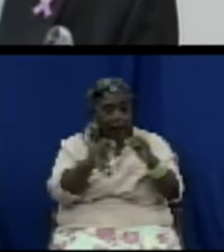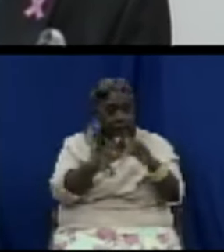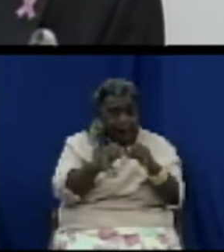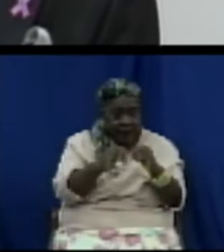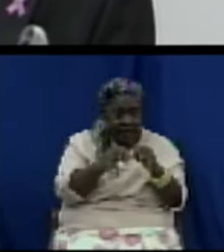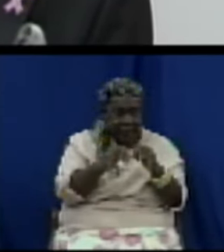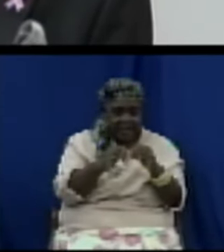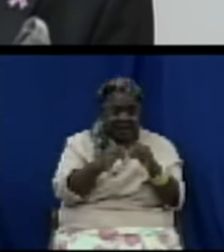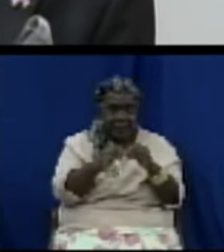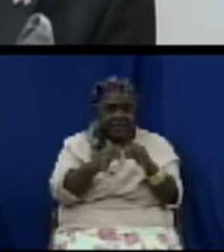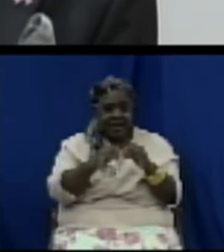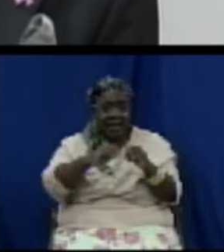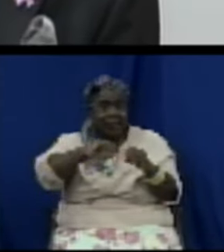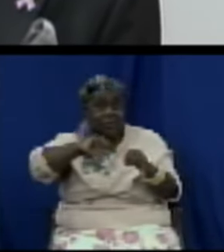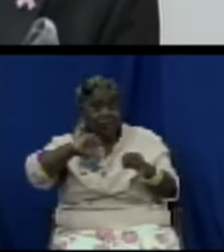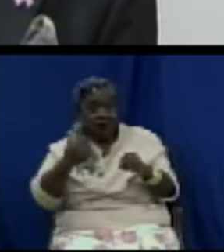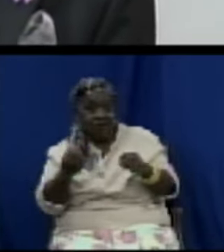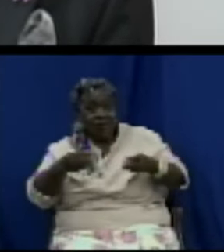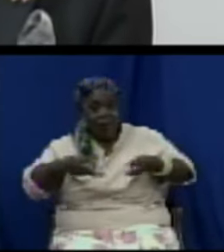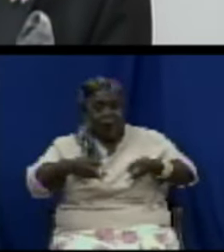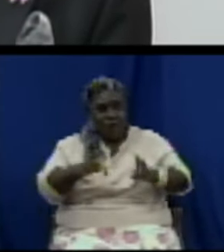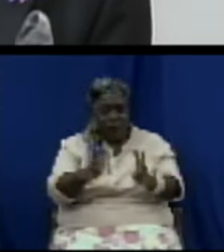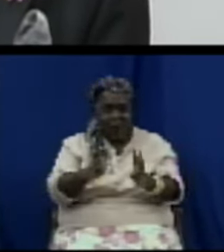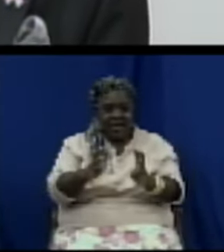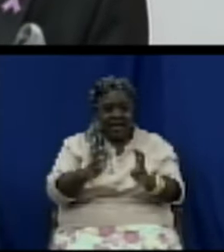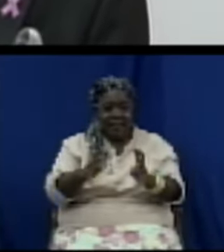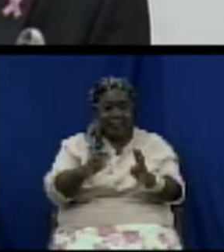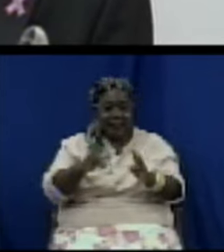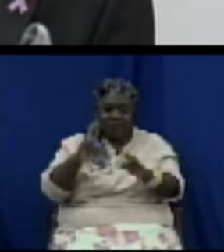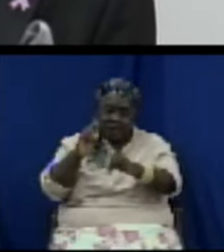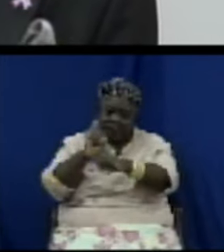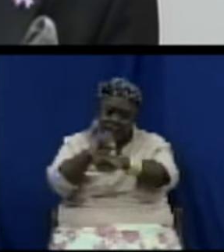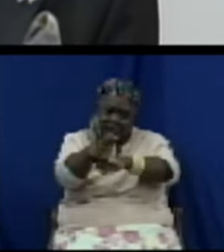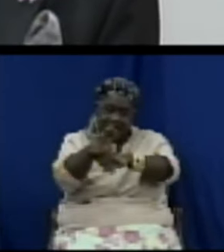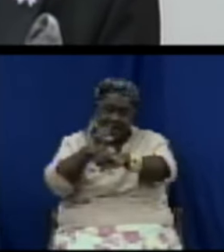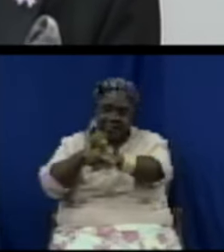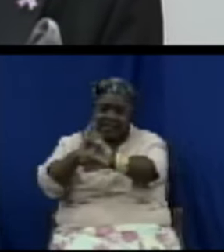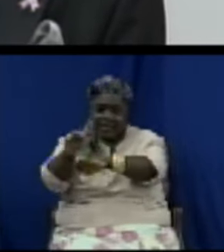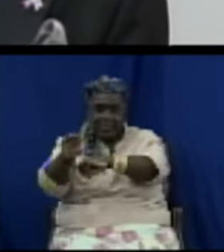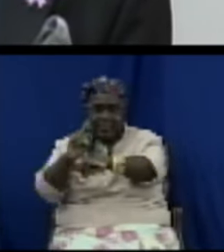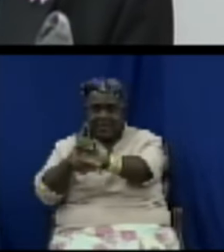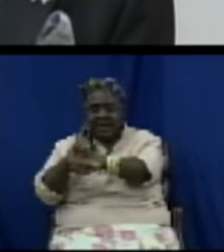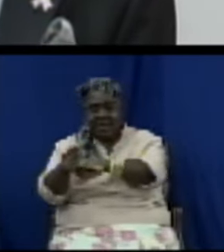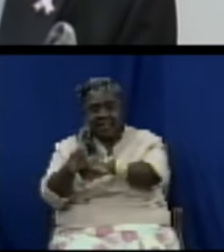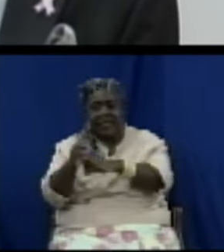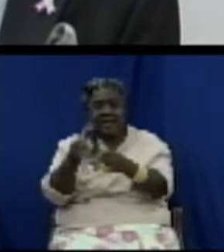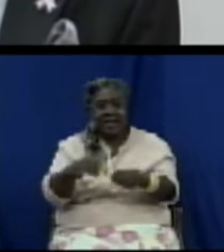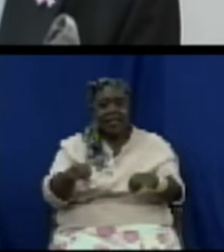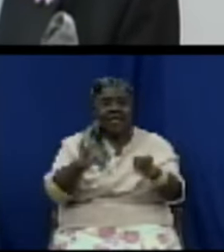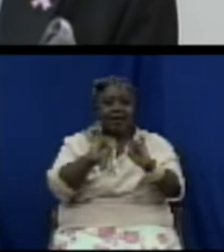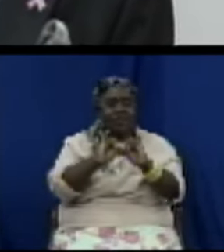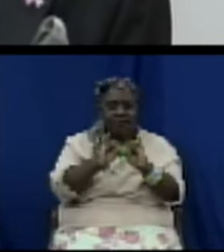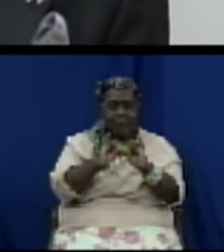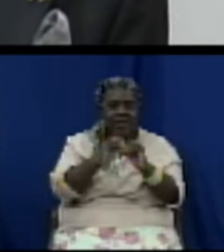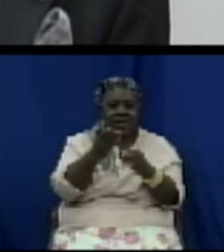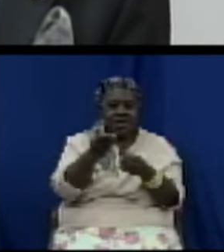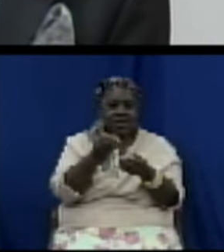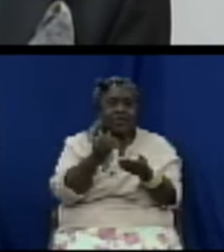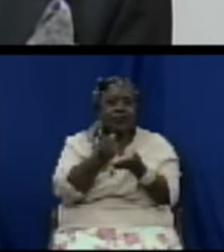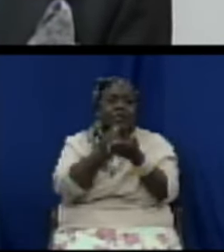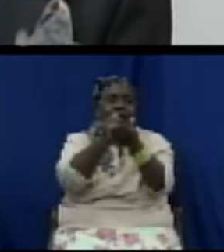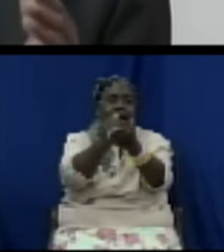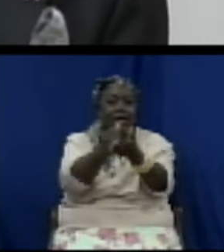dissemination of information via the department Facebook page